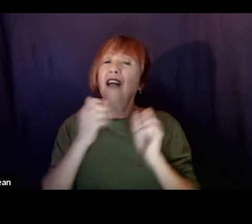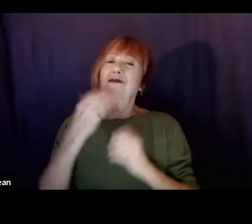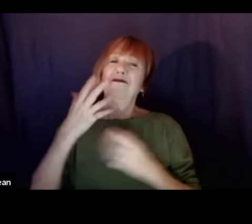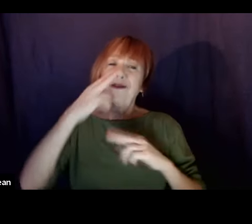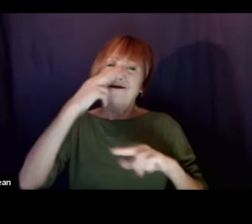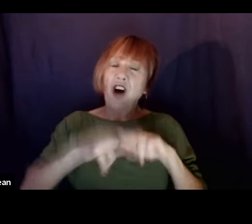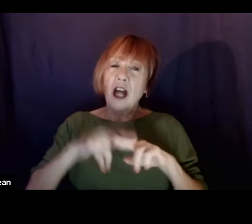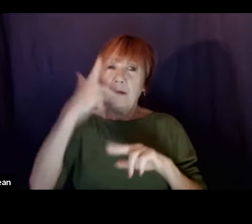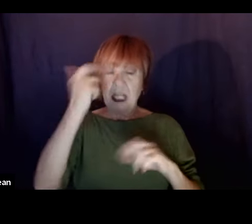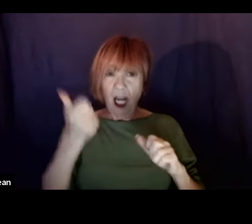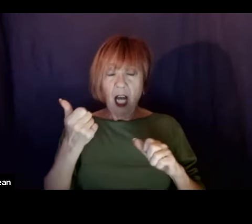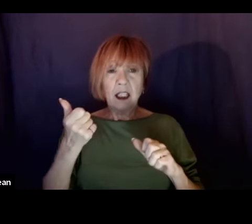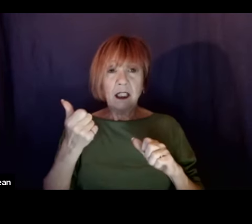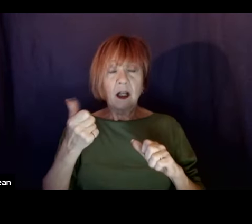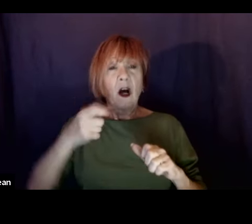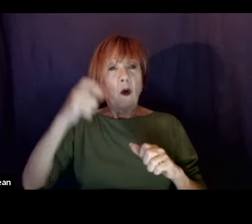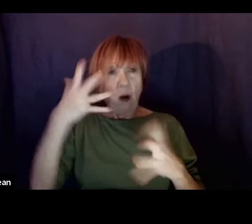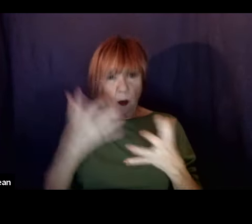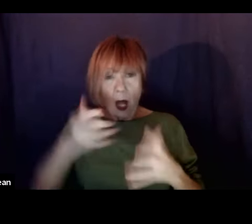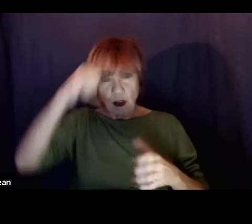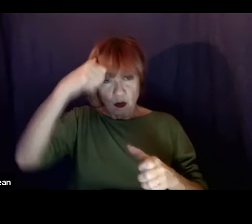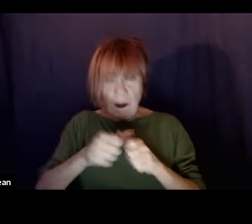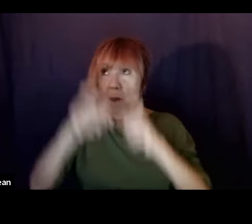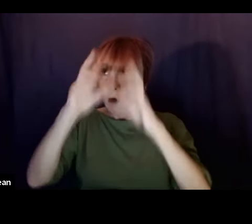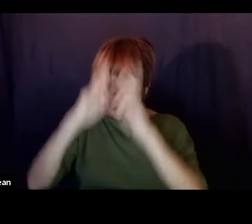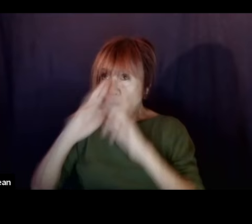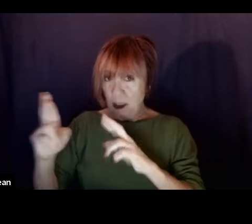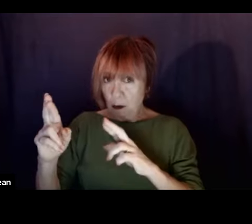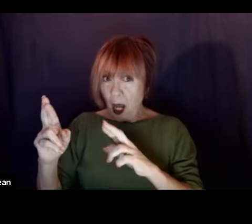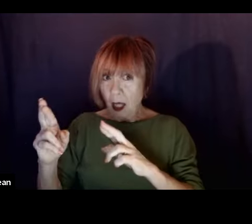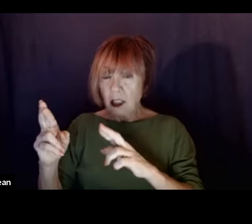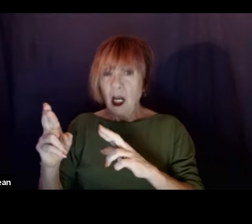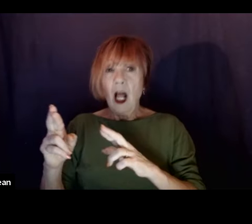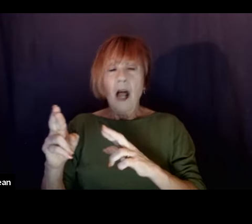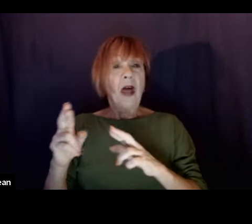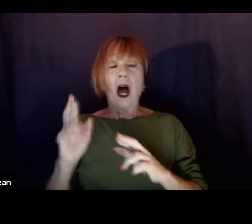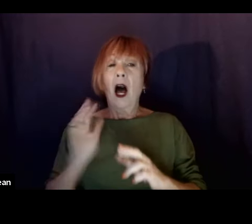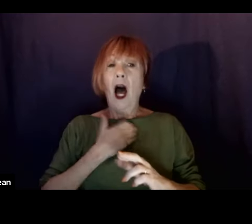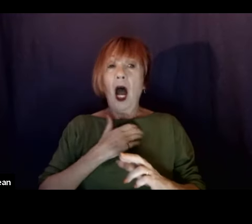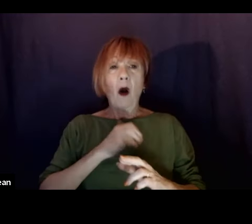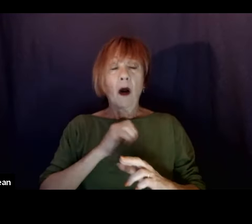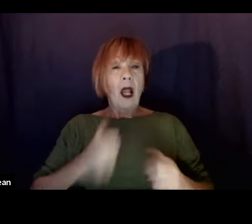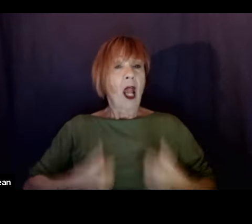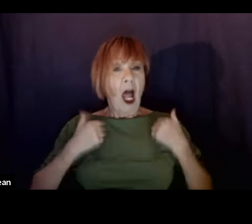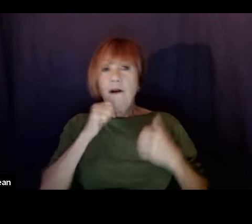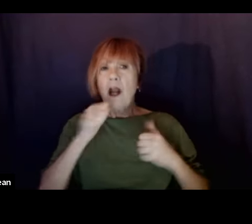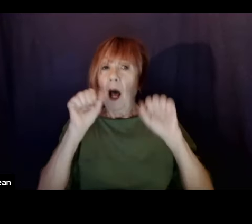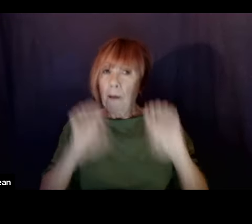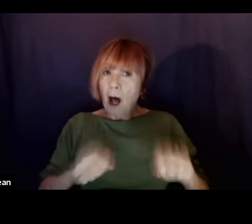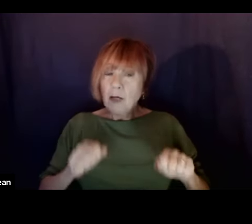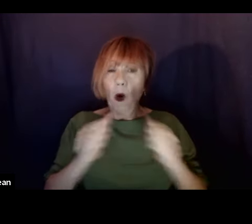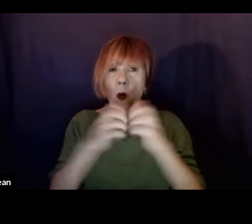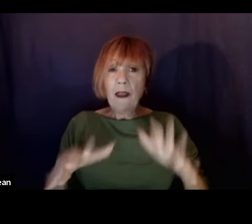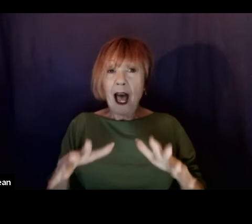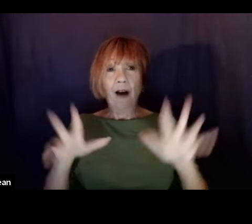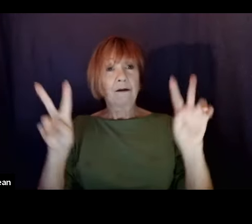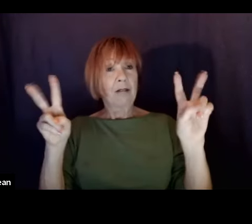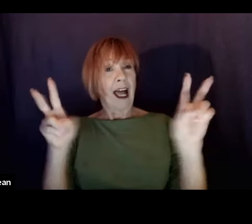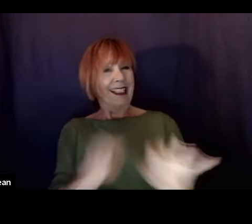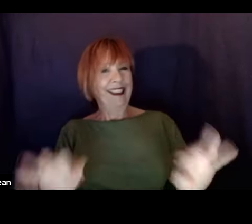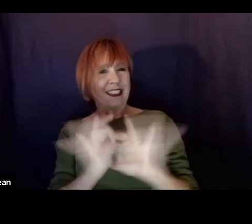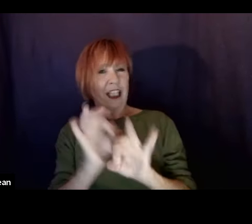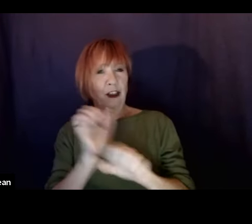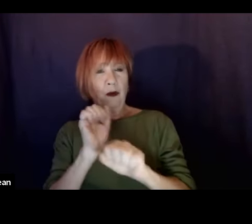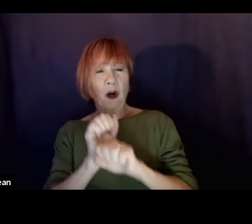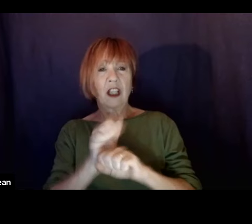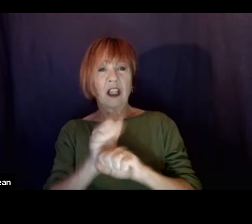none of our lives would be as easy as they are, even if they're hard, if it wasn't for all these people. So thanks, essential workers. Hope